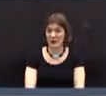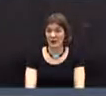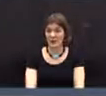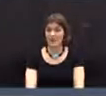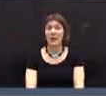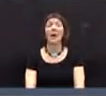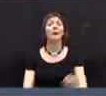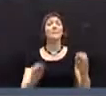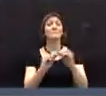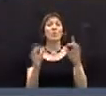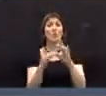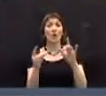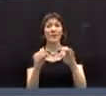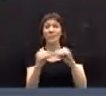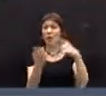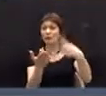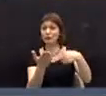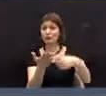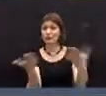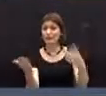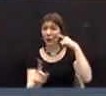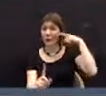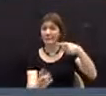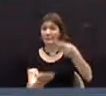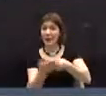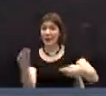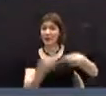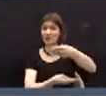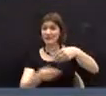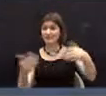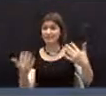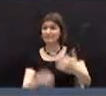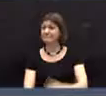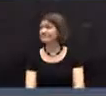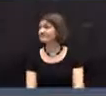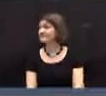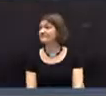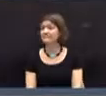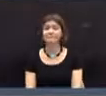Further comment or discussion on the motion on the budget?